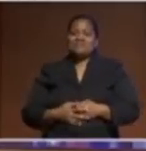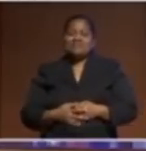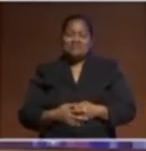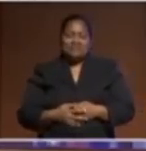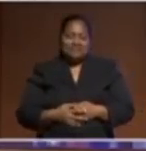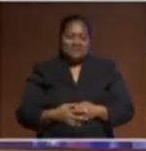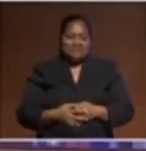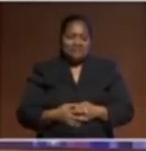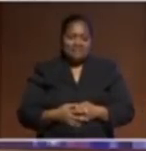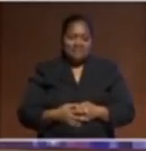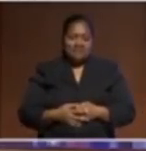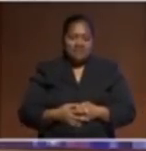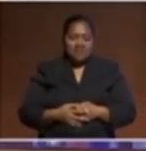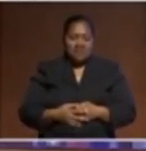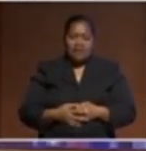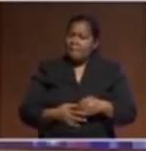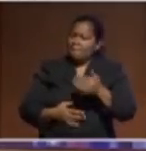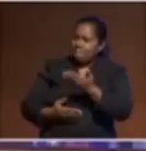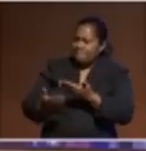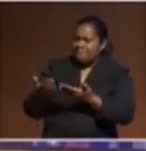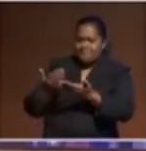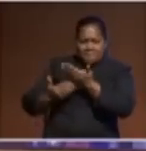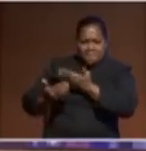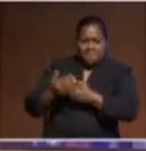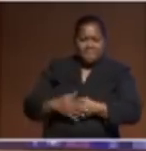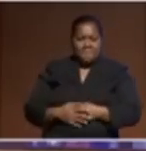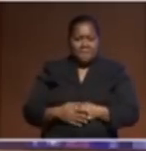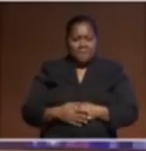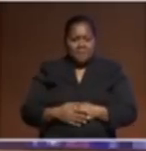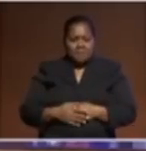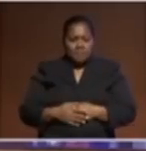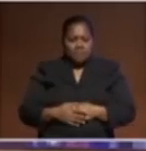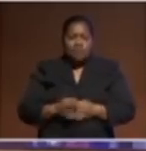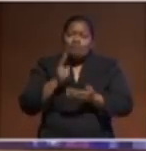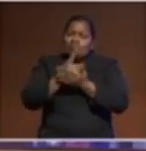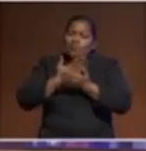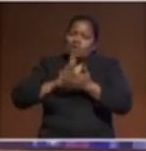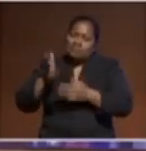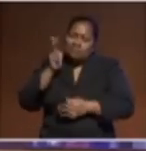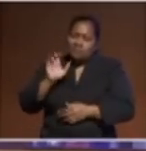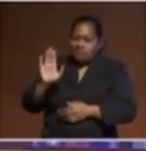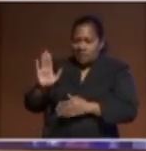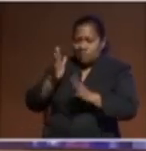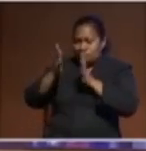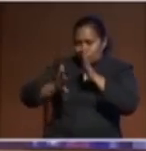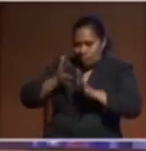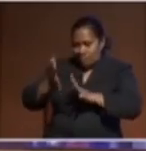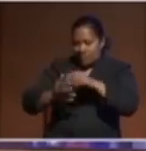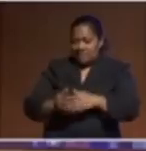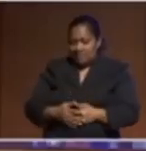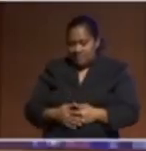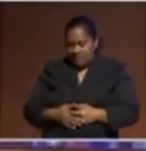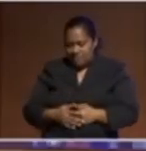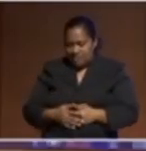But would you, you know, we'd really love to hear your story and to reflect on those